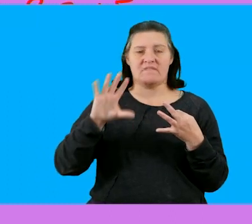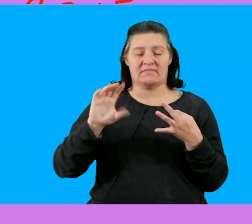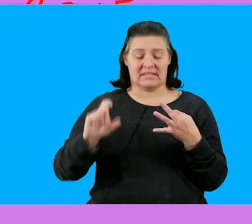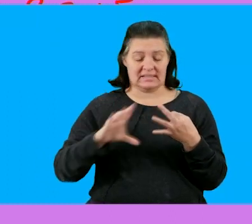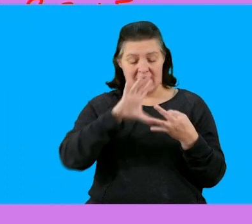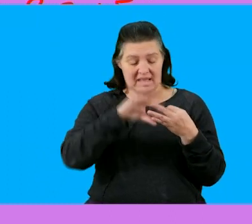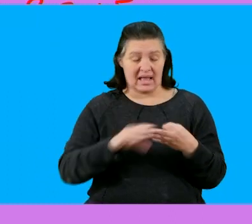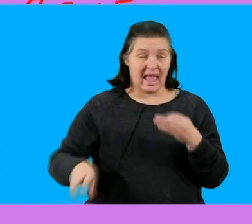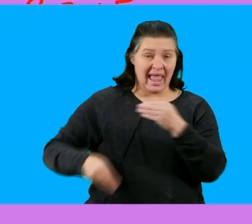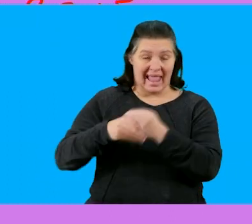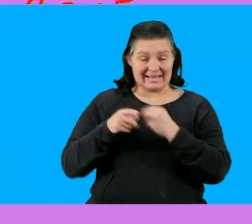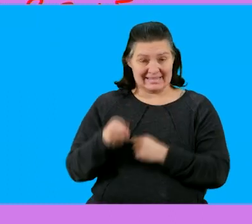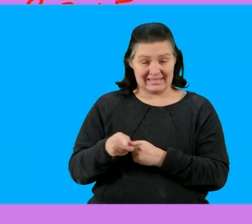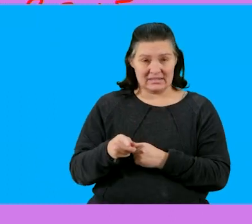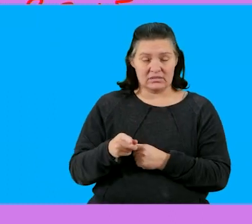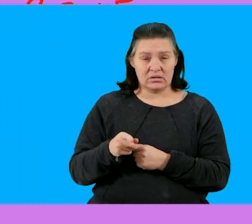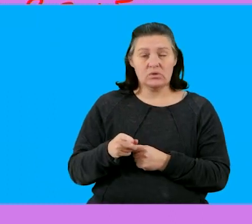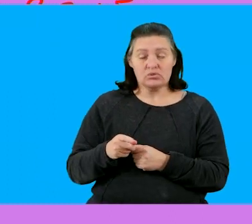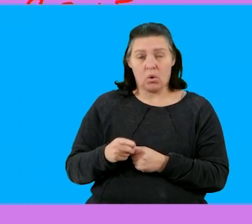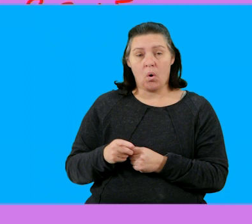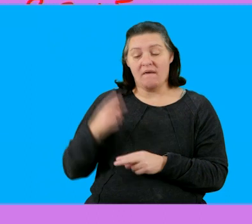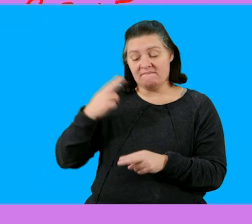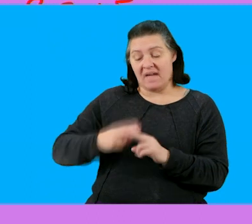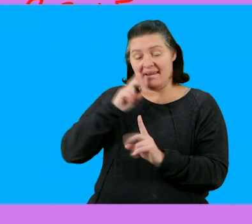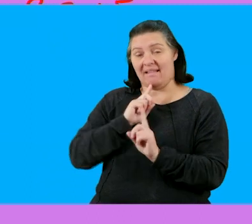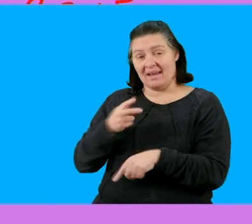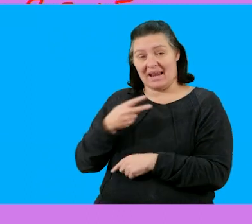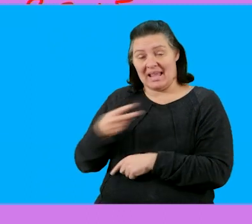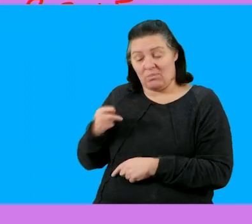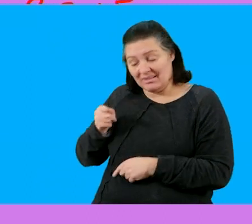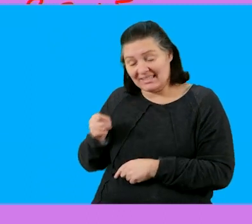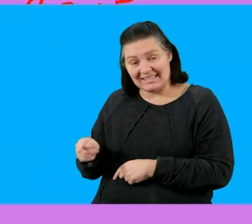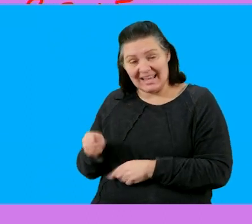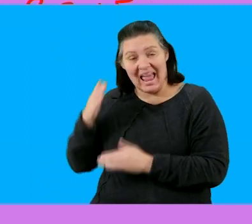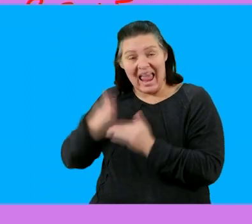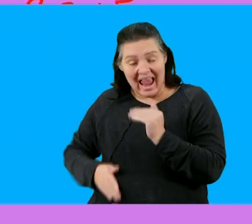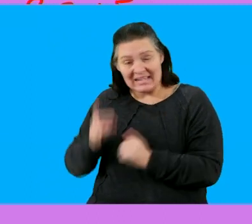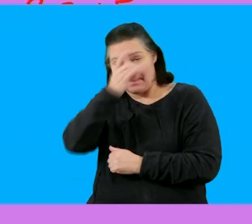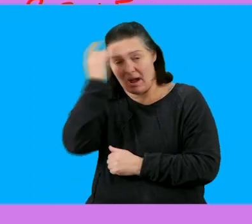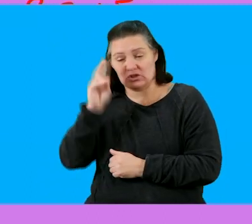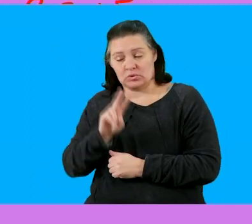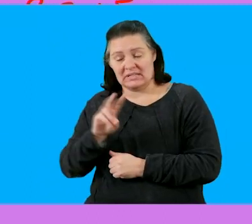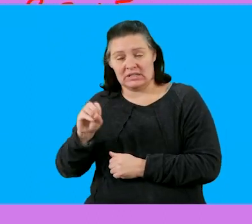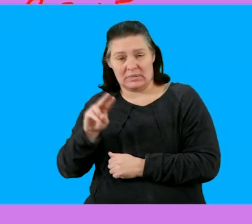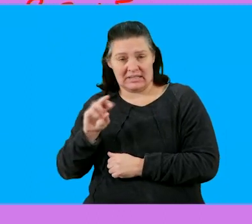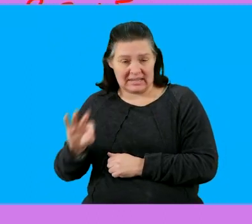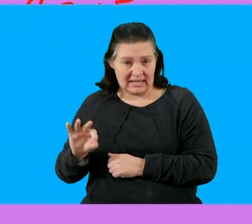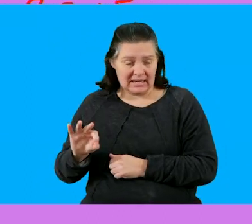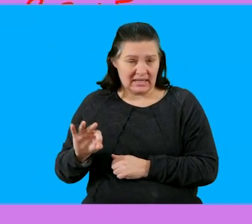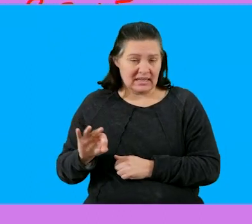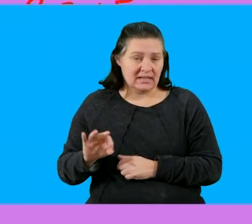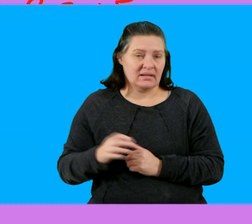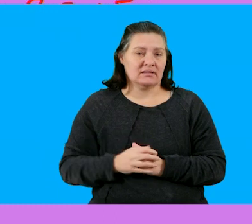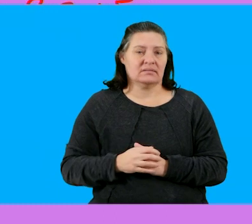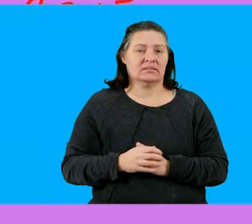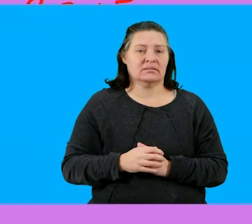and 5 cents. So therefore, the closing balance at the end of March 2023 will then be, and I'll